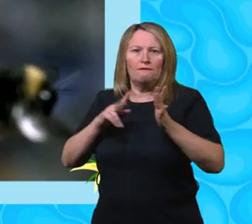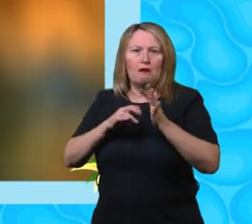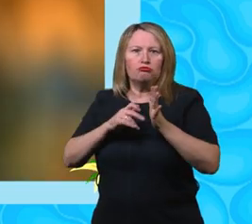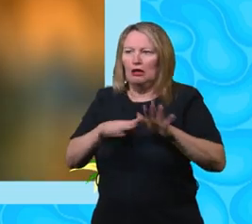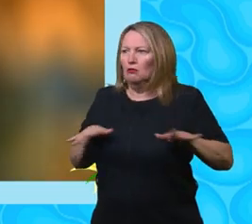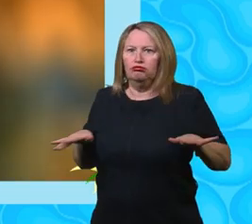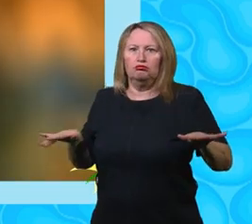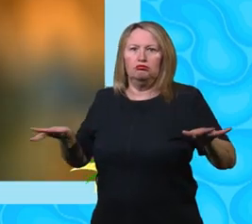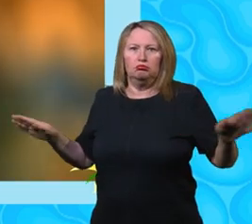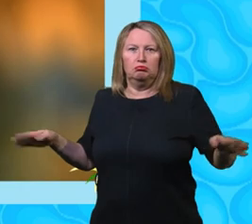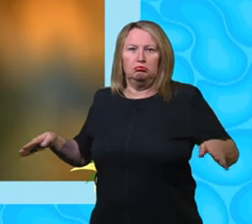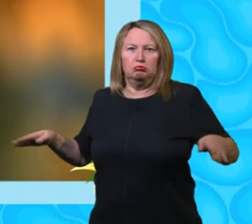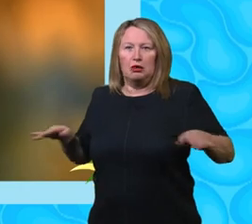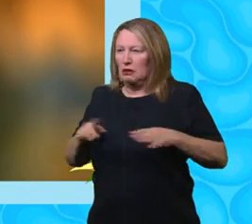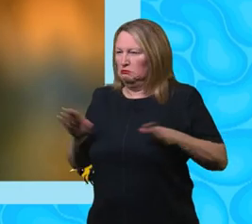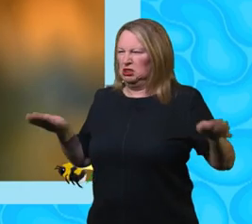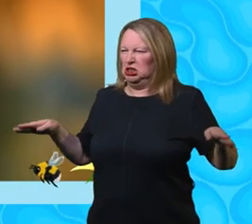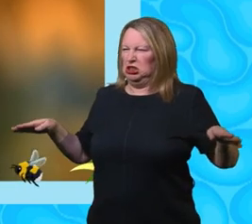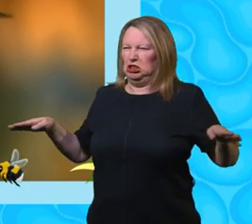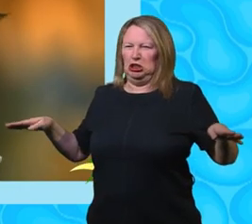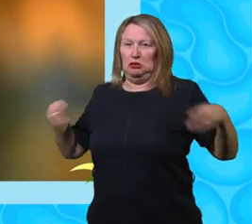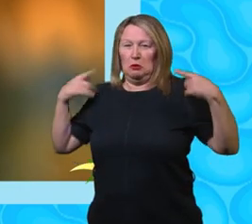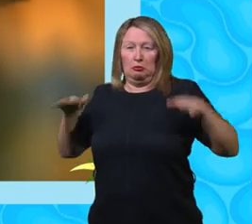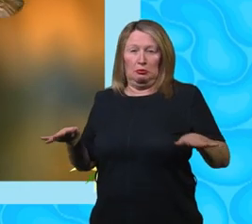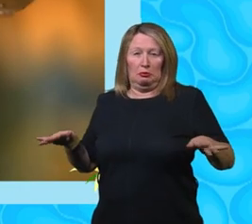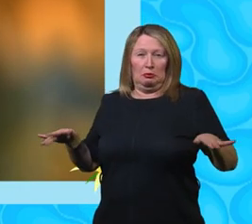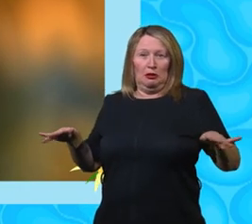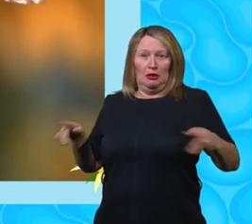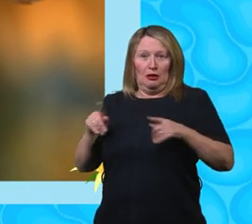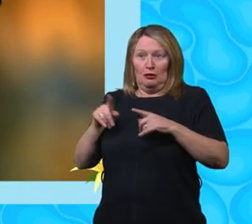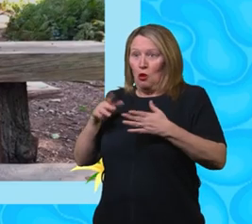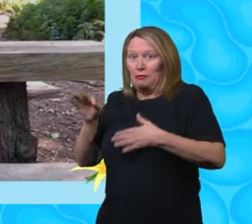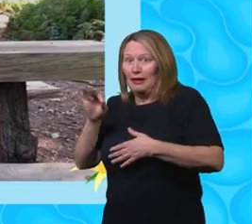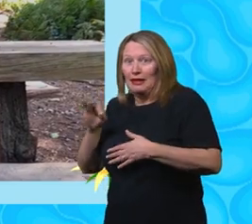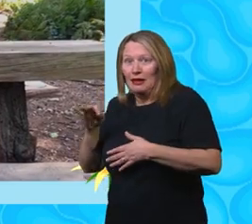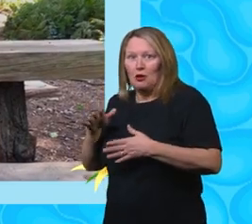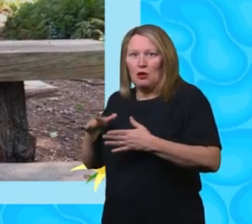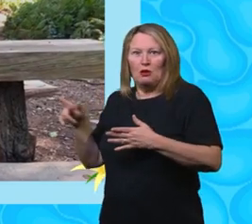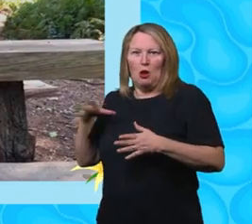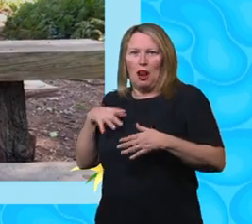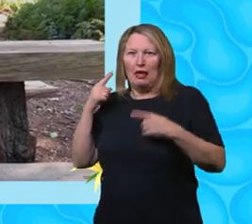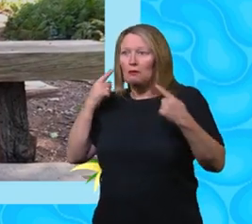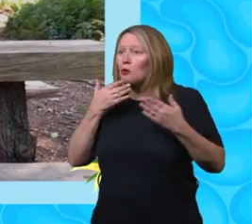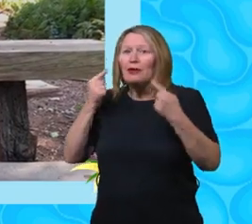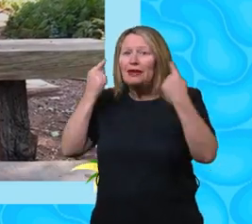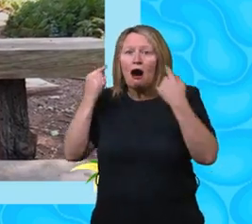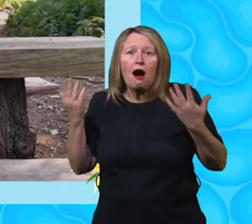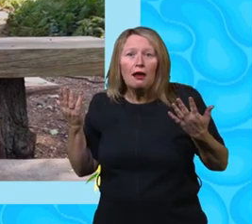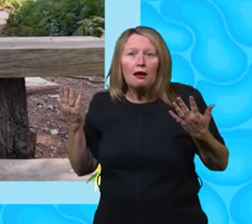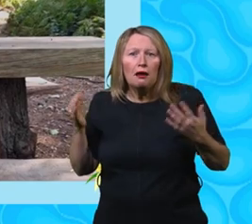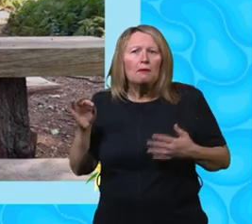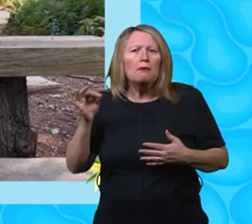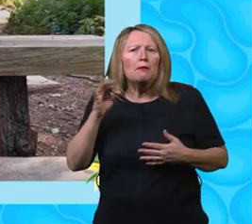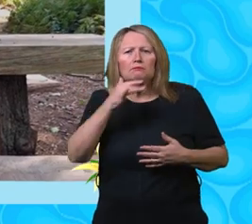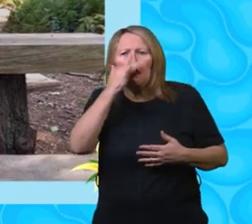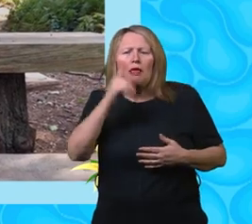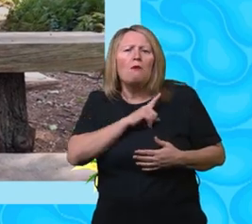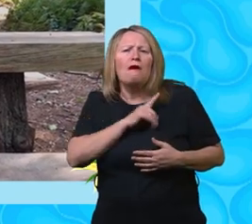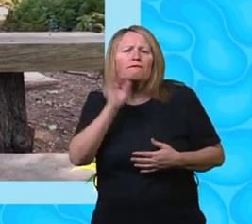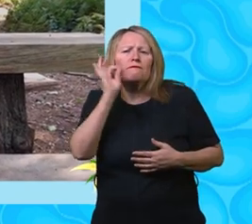like buzzing to us, but not to the bees as they don't have ears. Do bumble bees